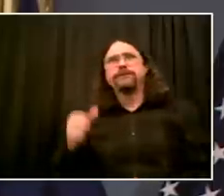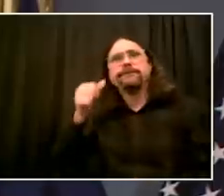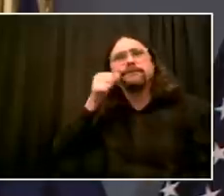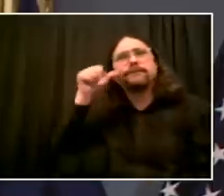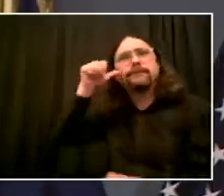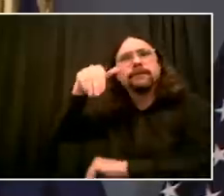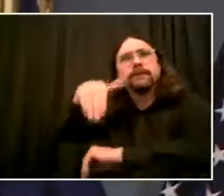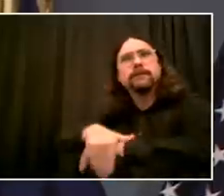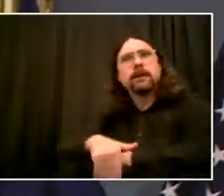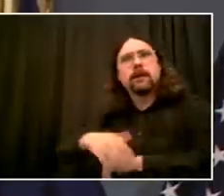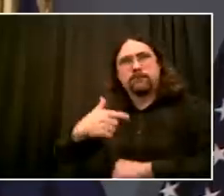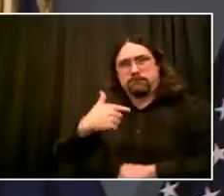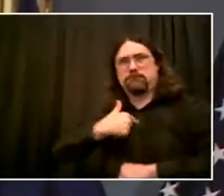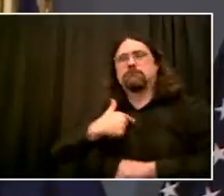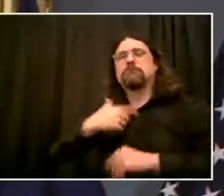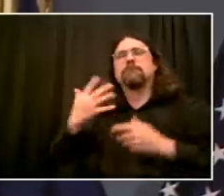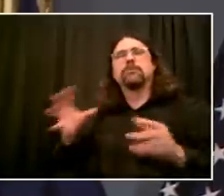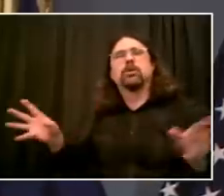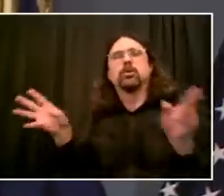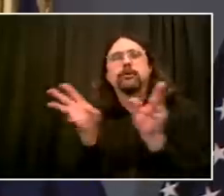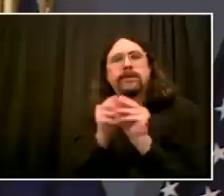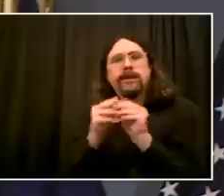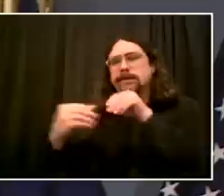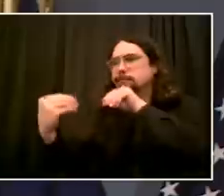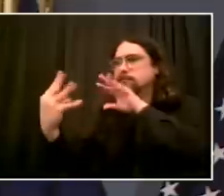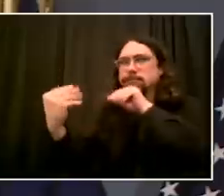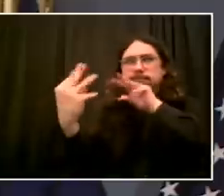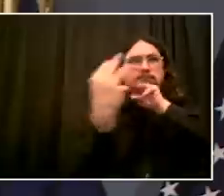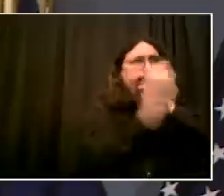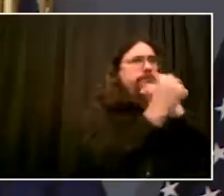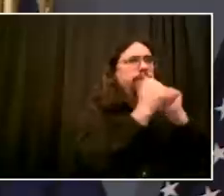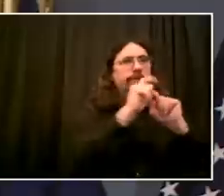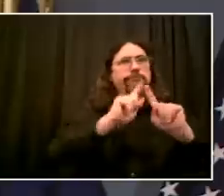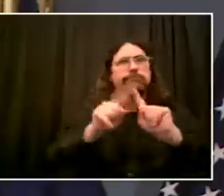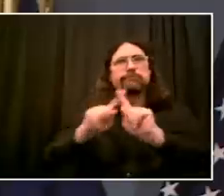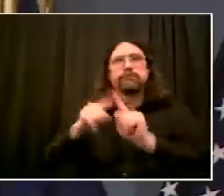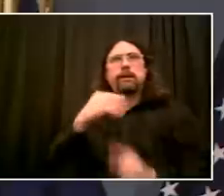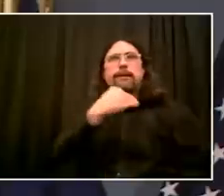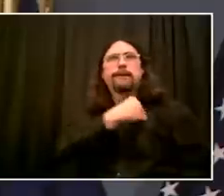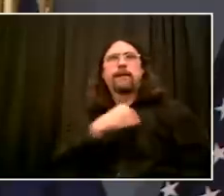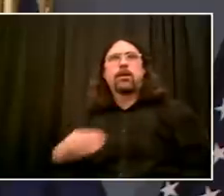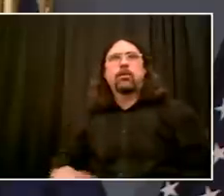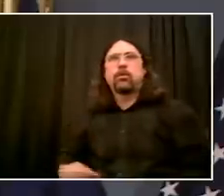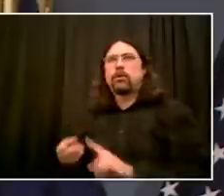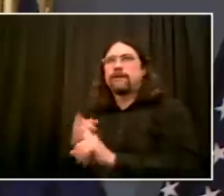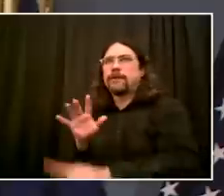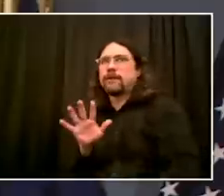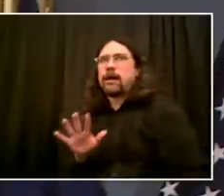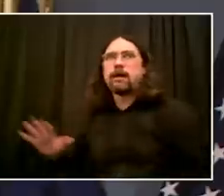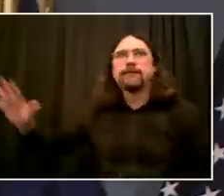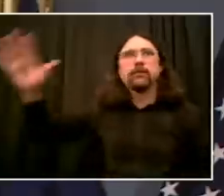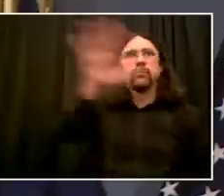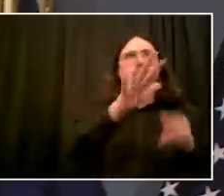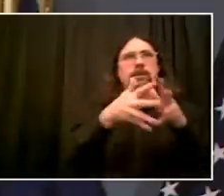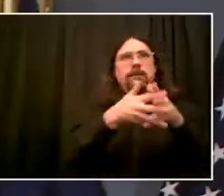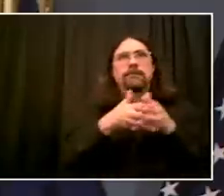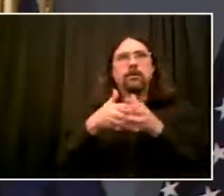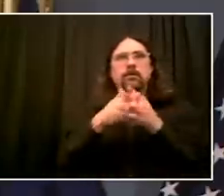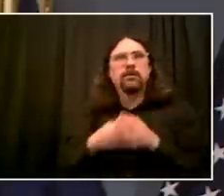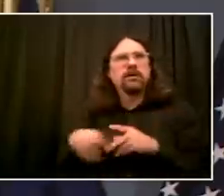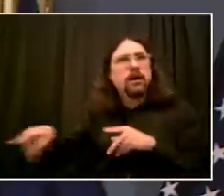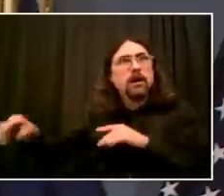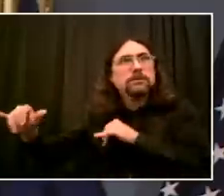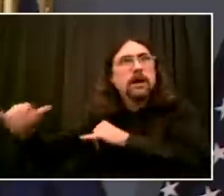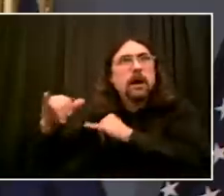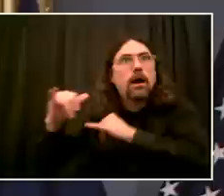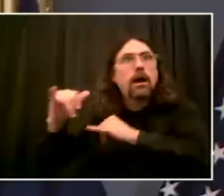or not even from the same city. So we have got to get to the bottom of this immediately. I've asked Deputy Commissioner John